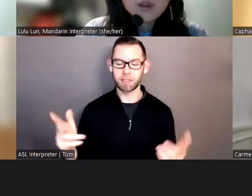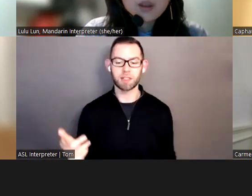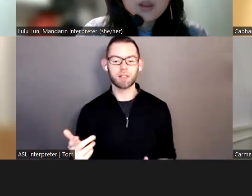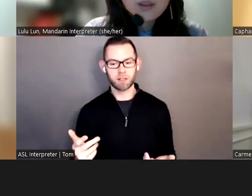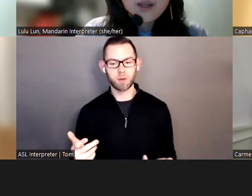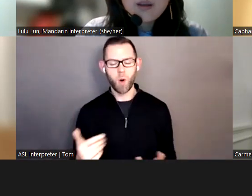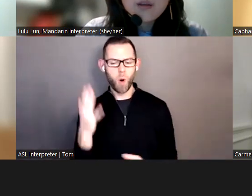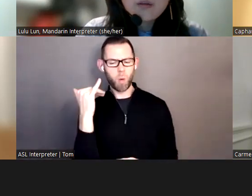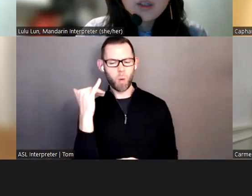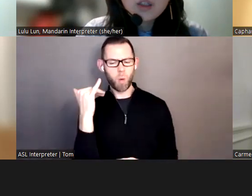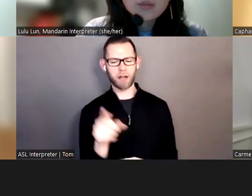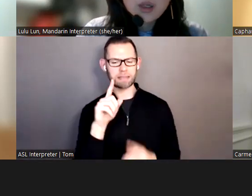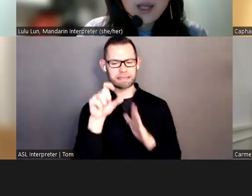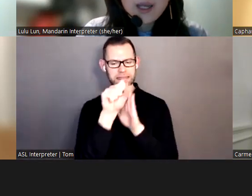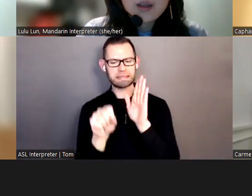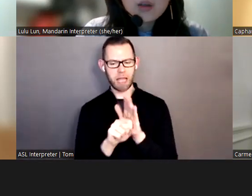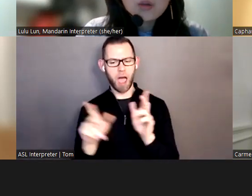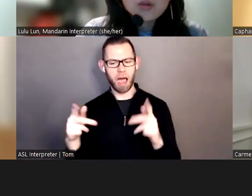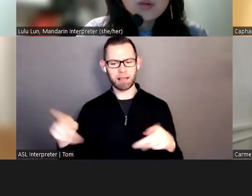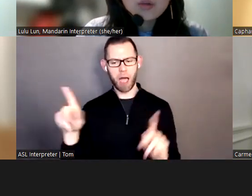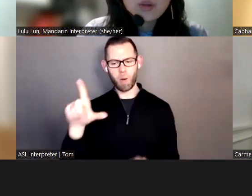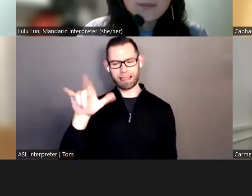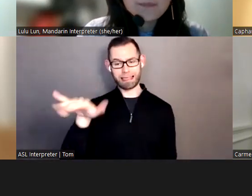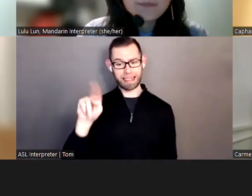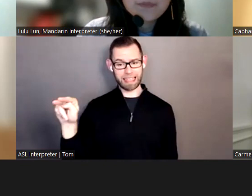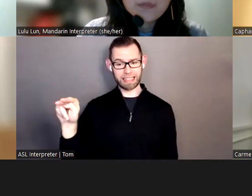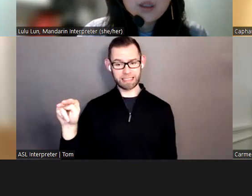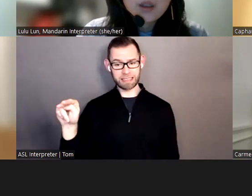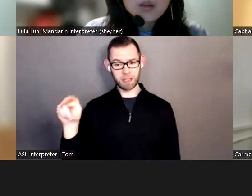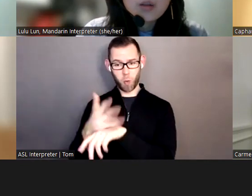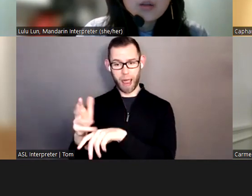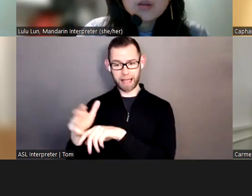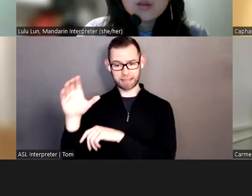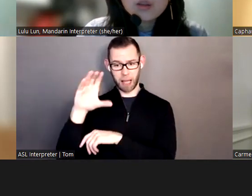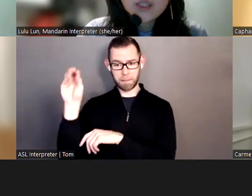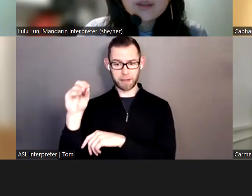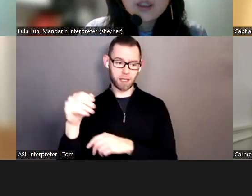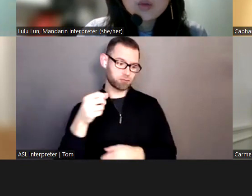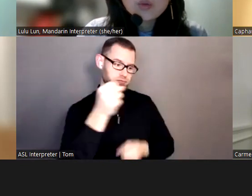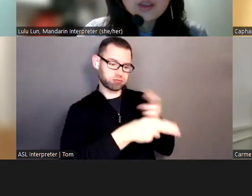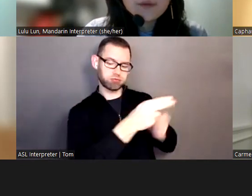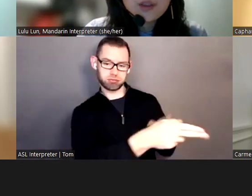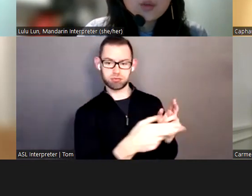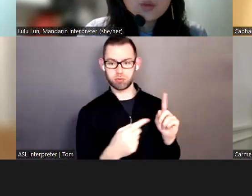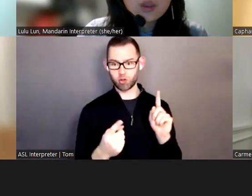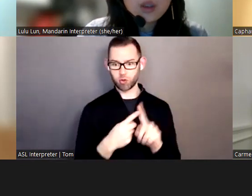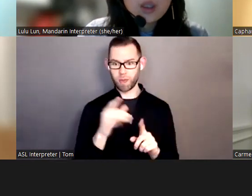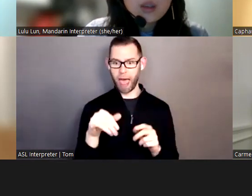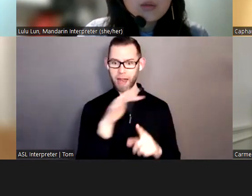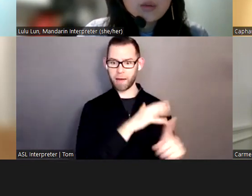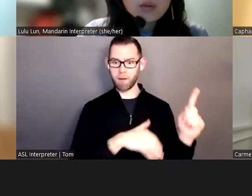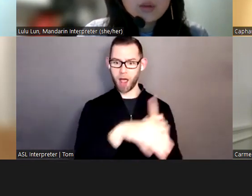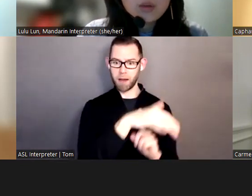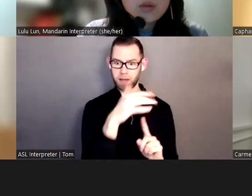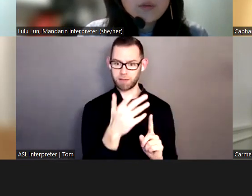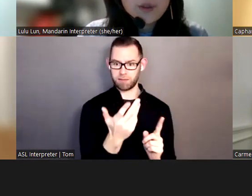to dump their toxic ash into an unlined dump in an area of critical environmental concern